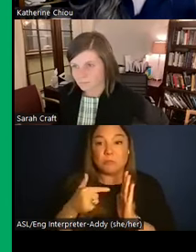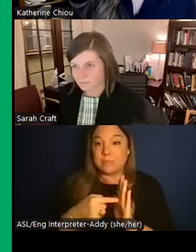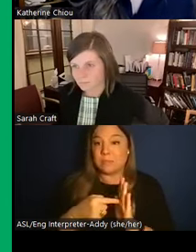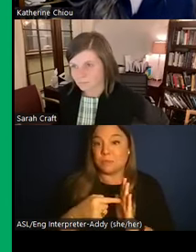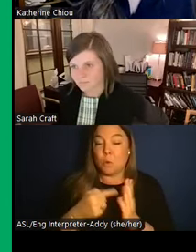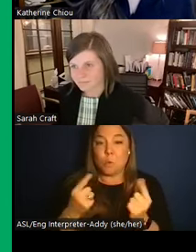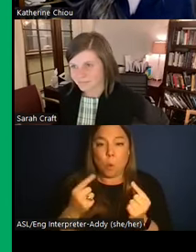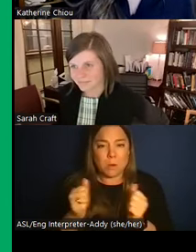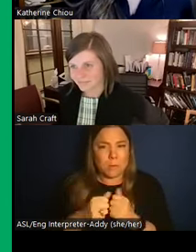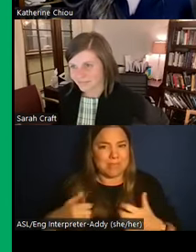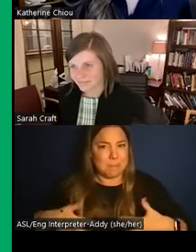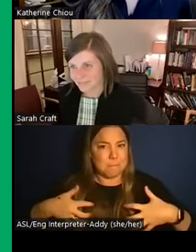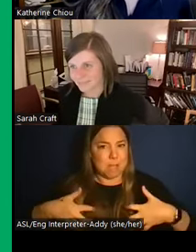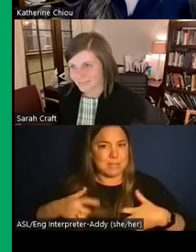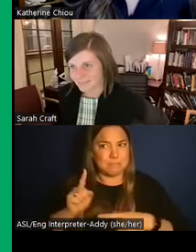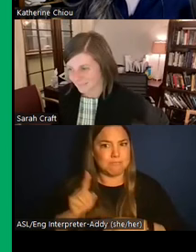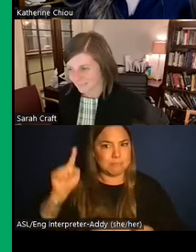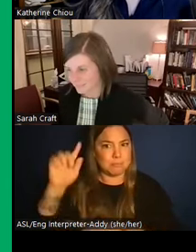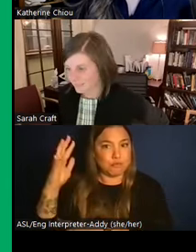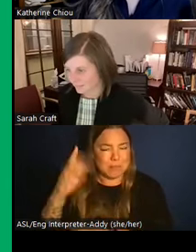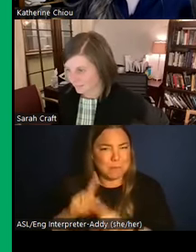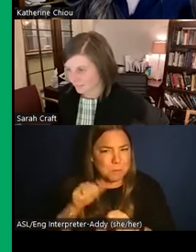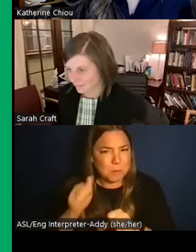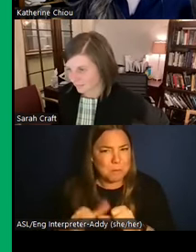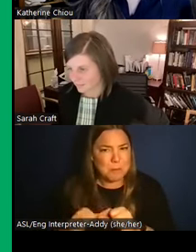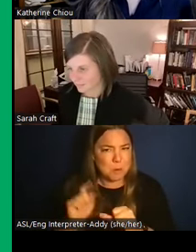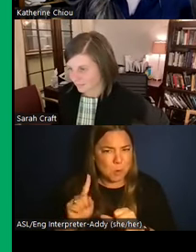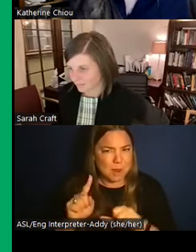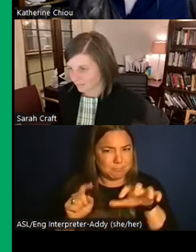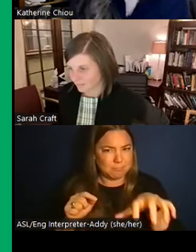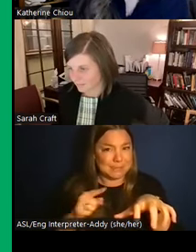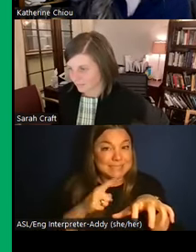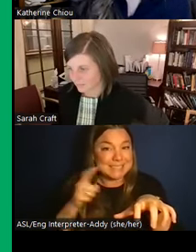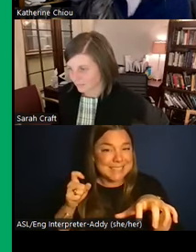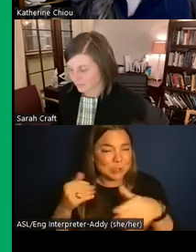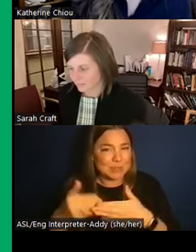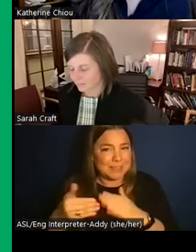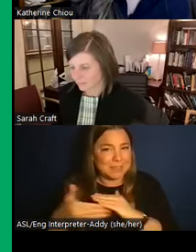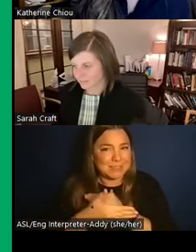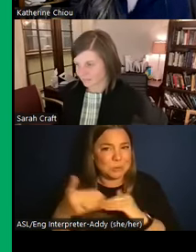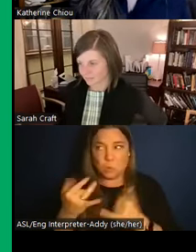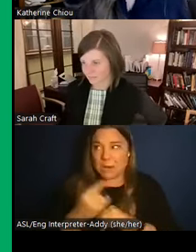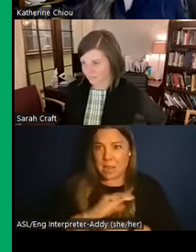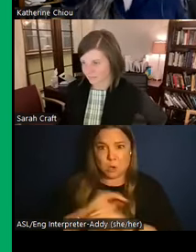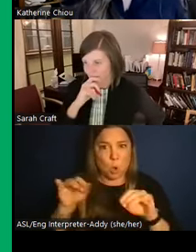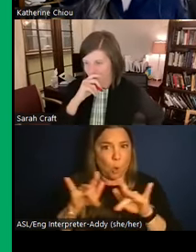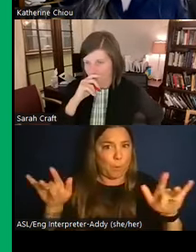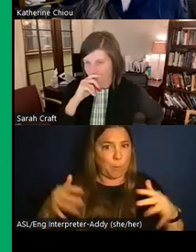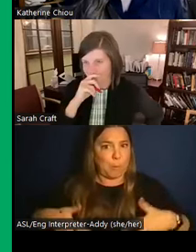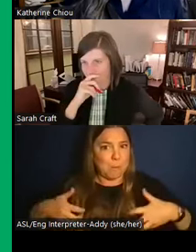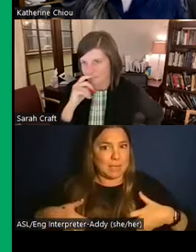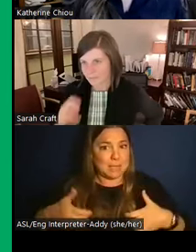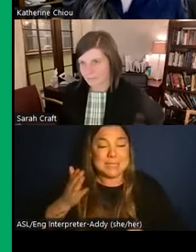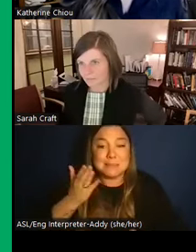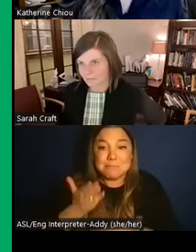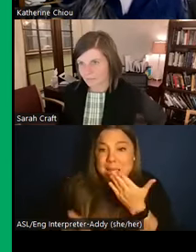It's shown remind you of where we are. We're on the desert coast. They're probably, today there are no monkeys. We don't know of the past if that was the